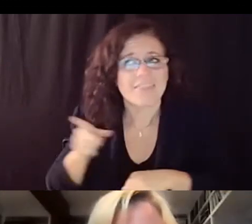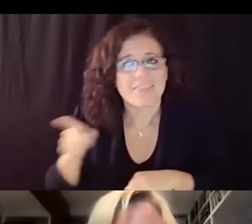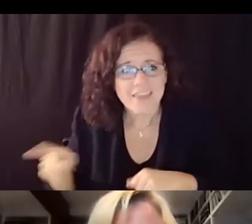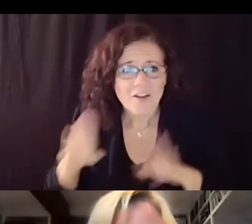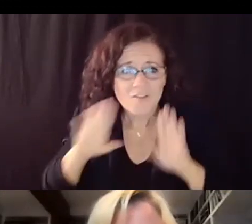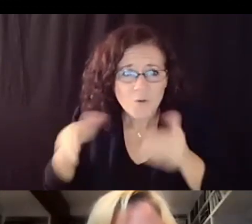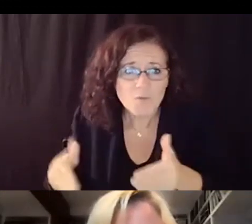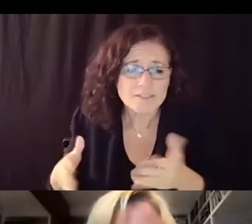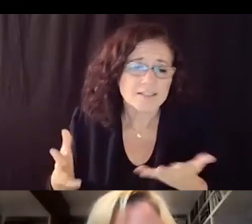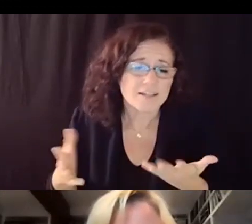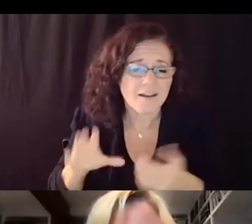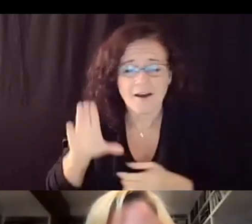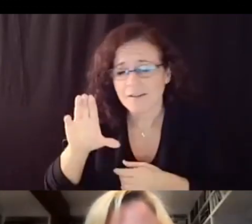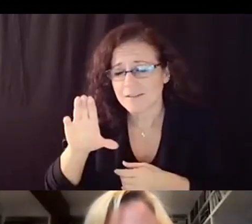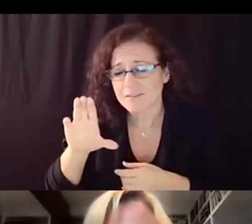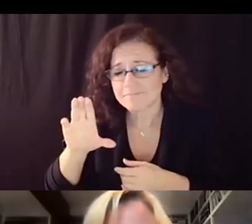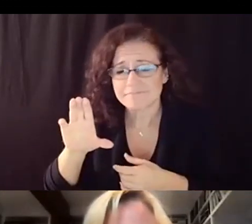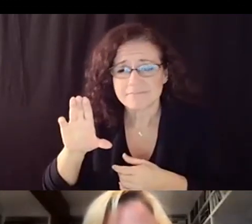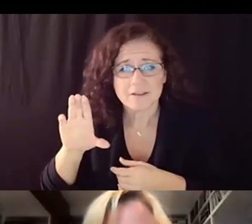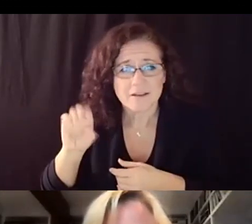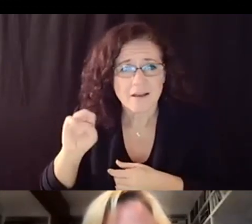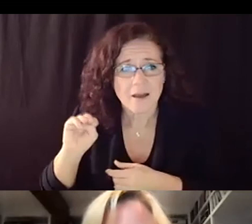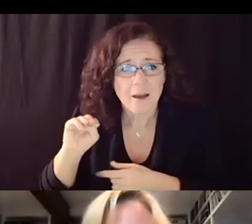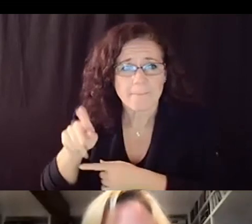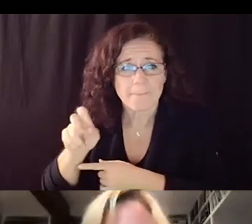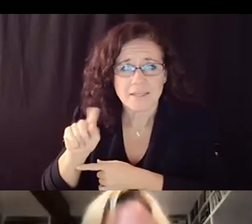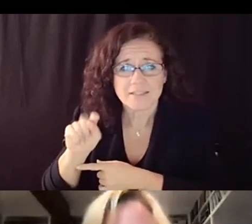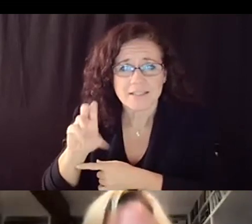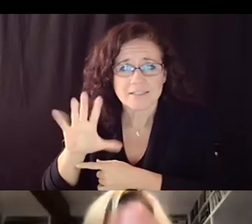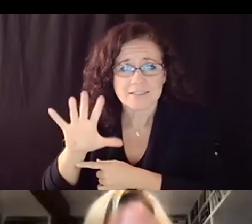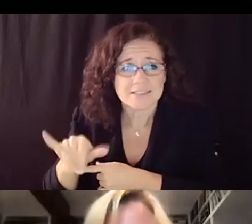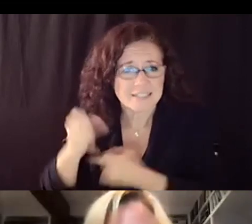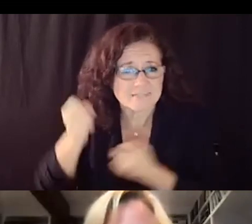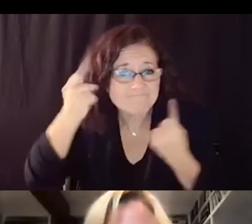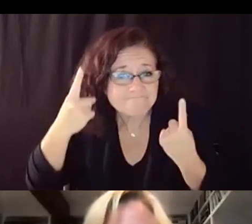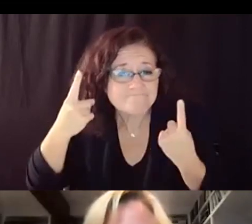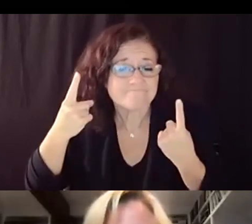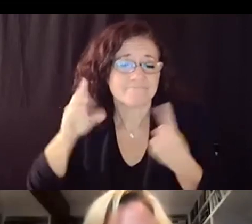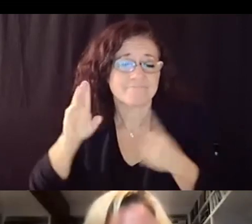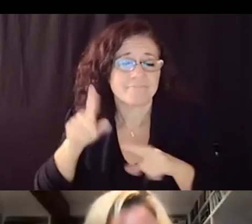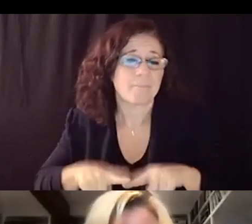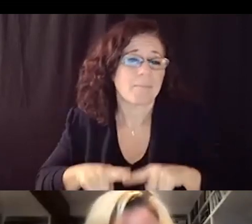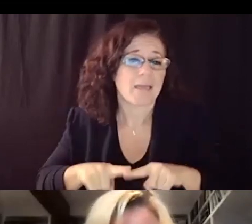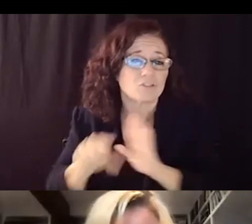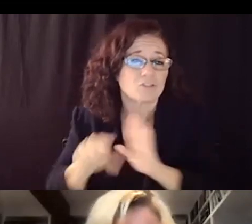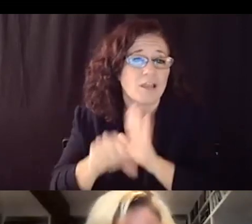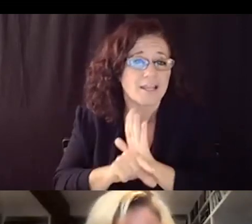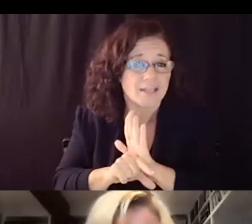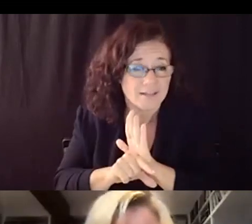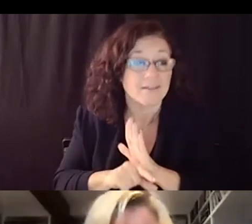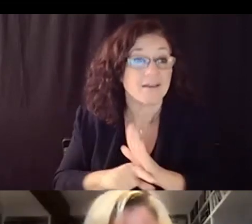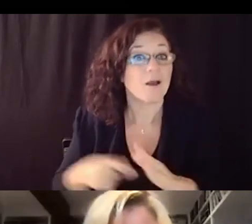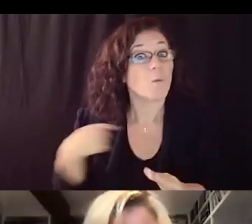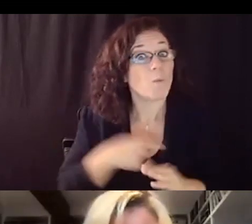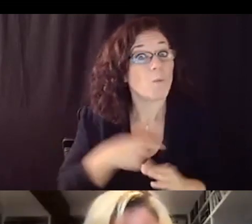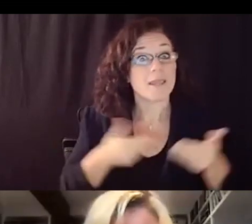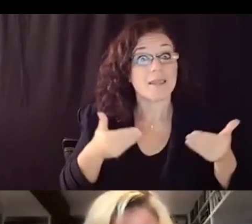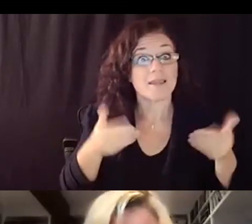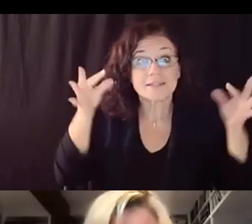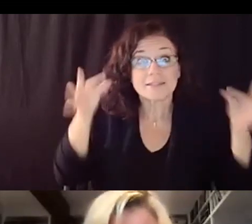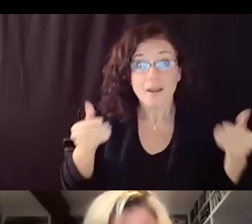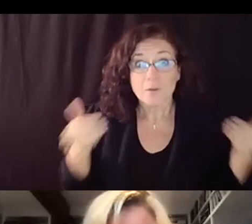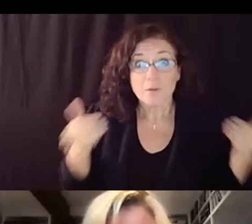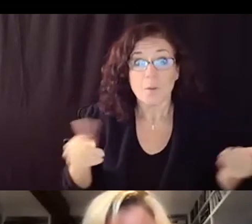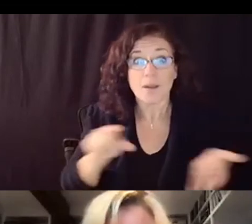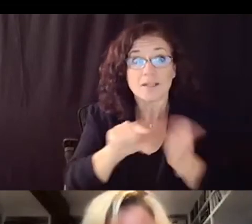uh grading but i think that changing board policies only acknowledge these changes and give them maybe